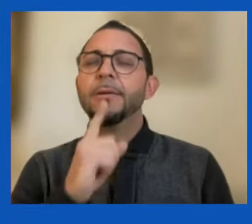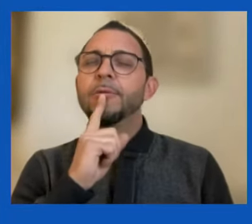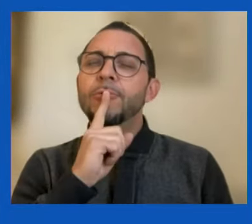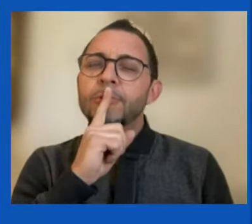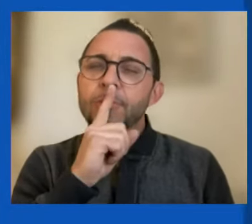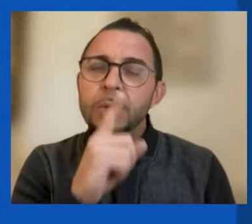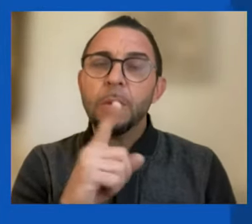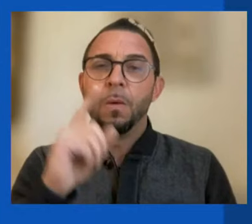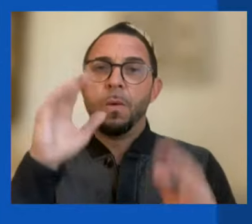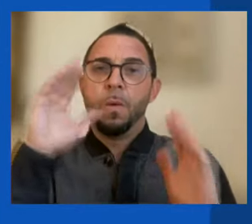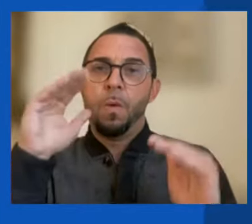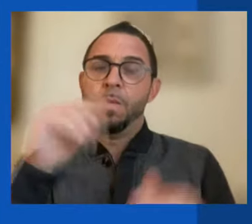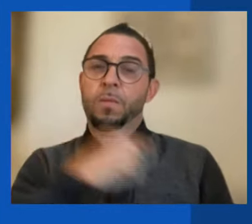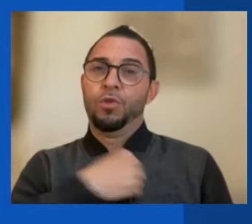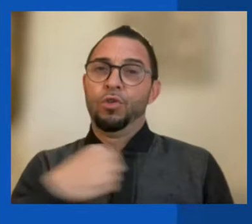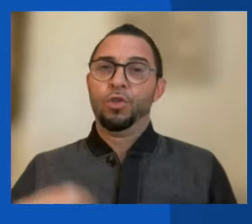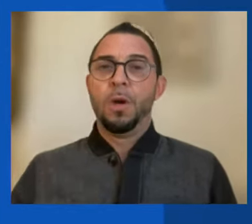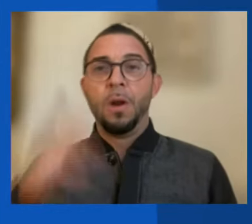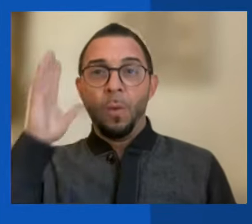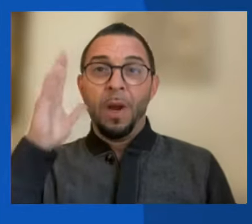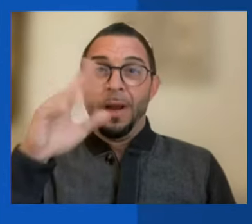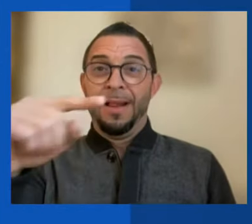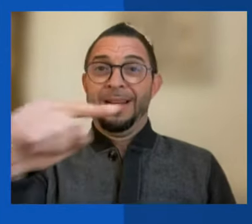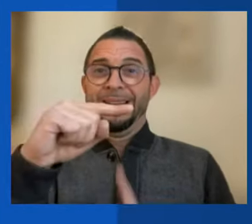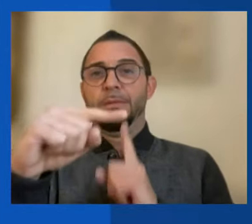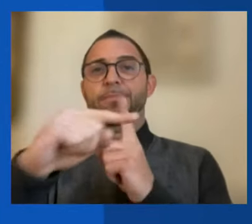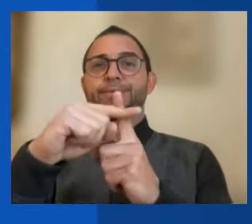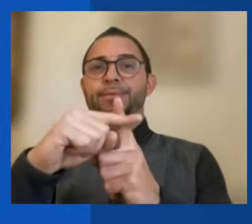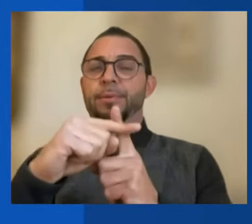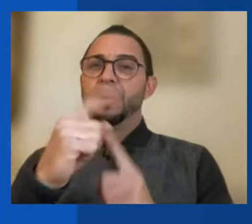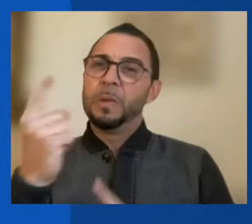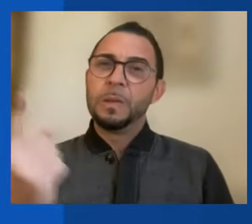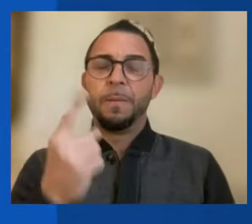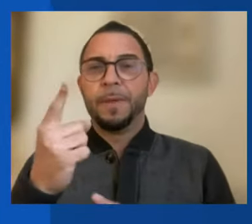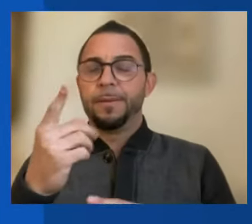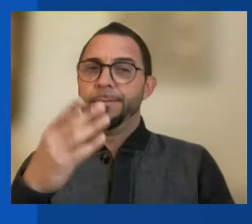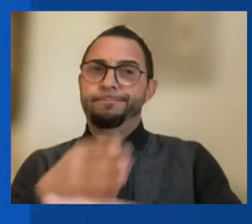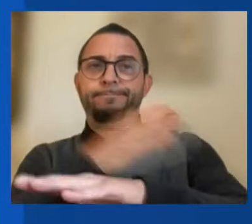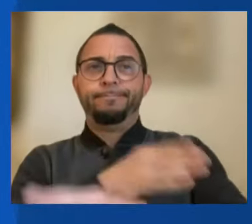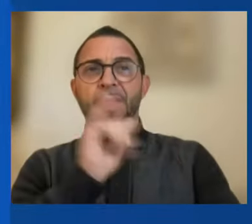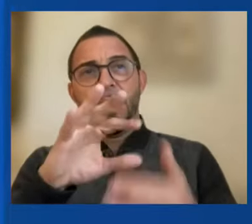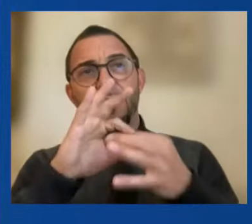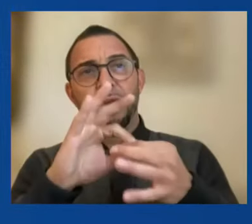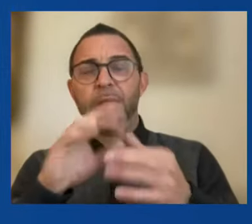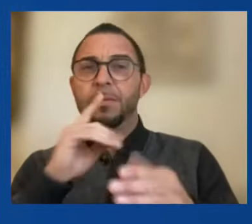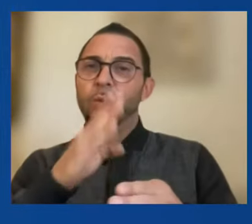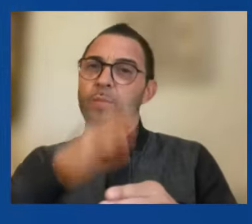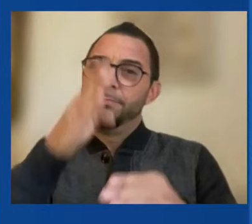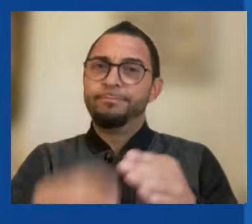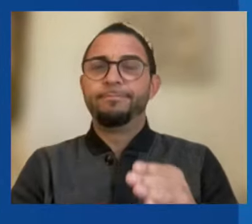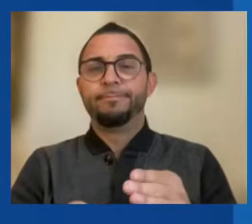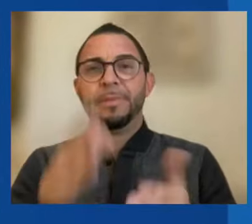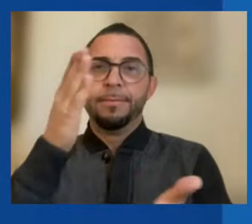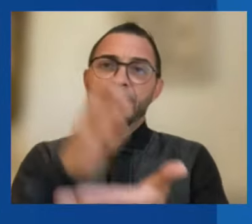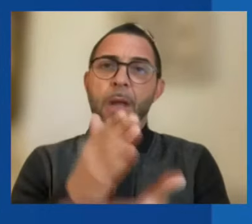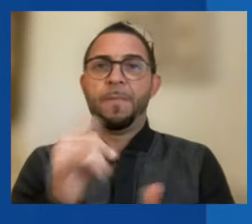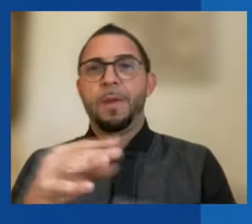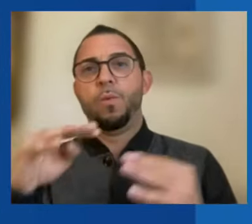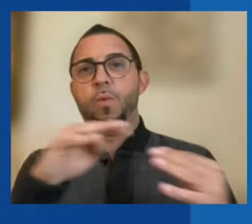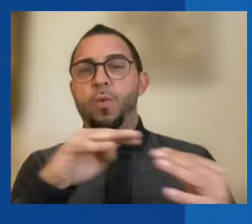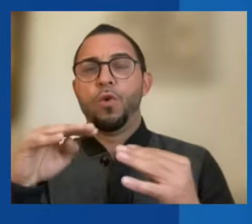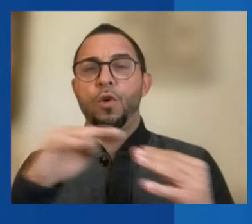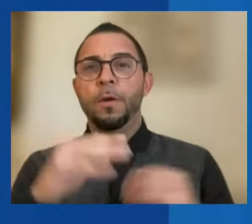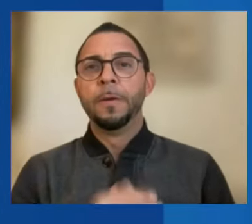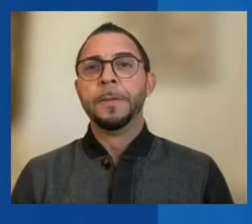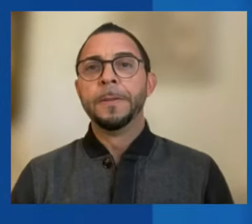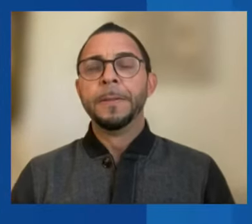something positive of this relationship and help to end this war. Going forward, it will be